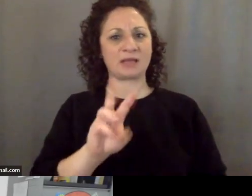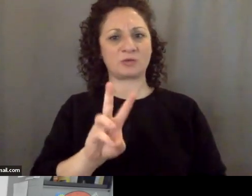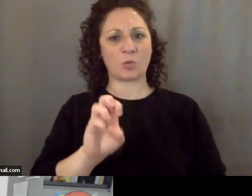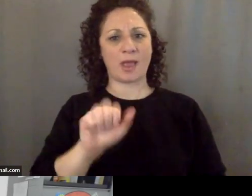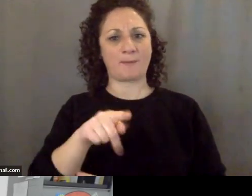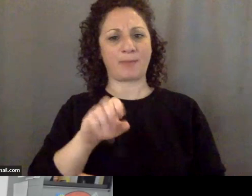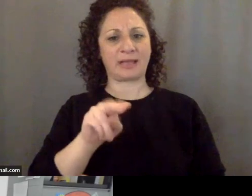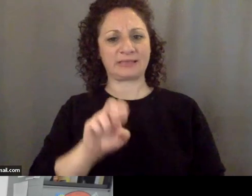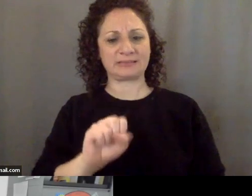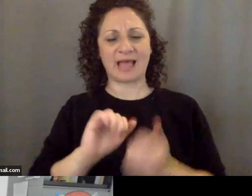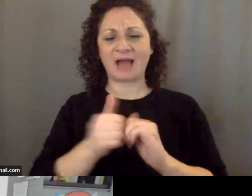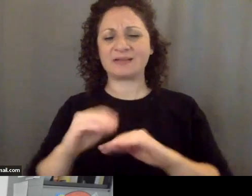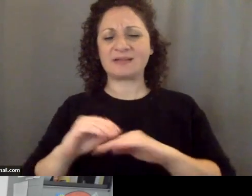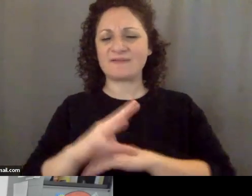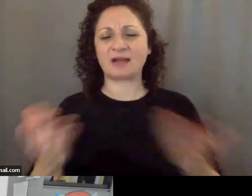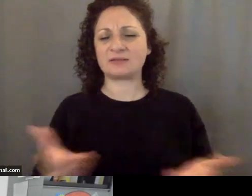well